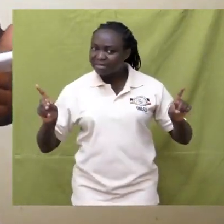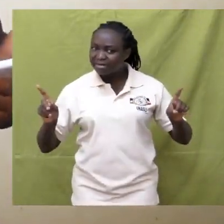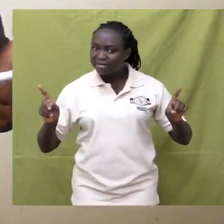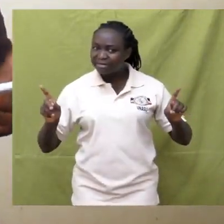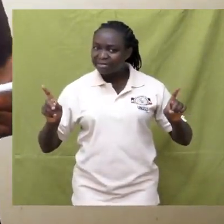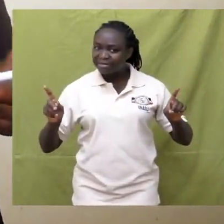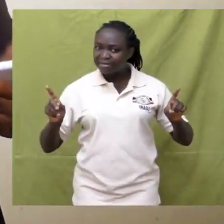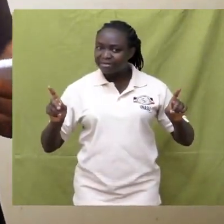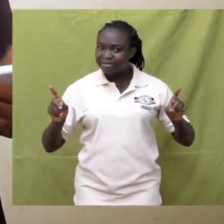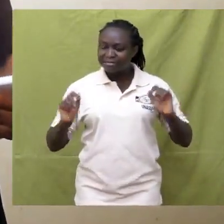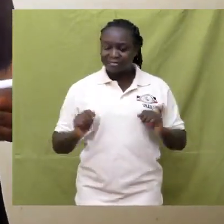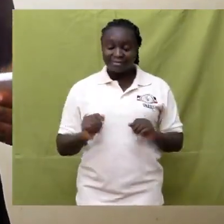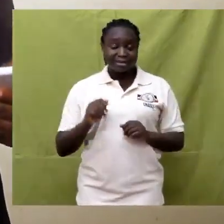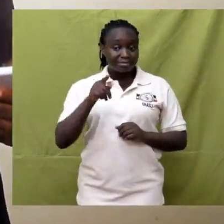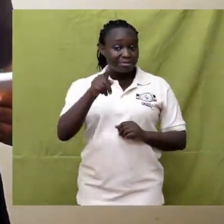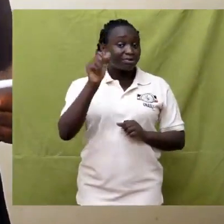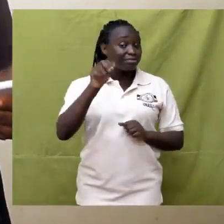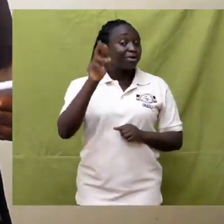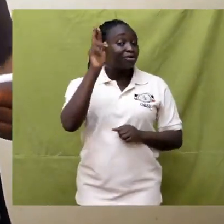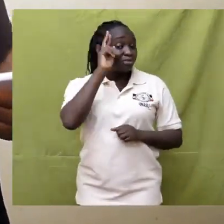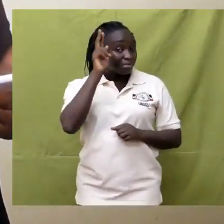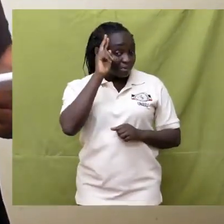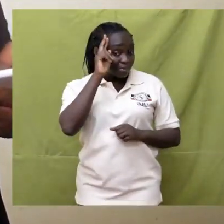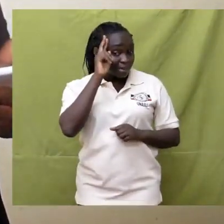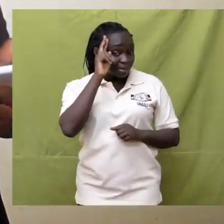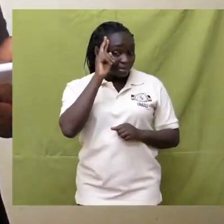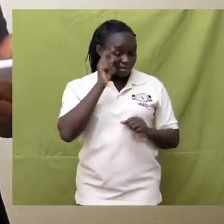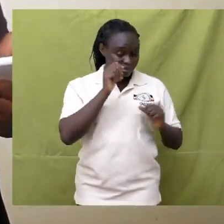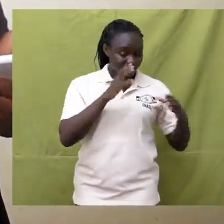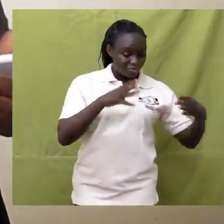Remember to count the members